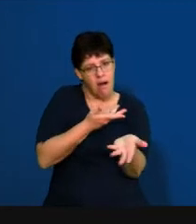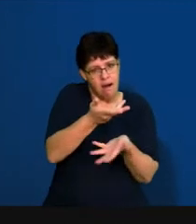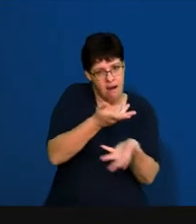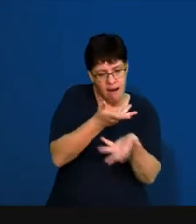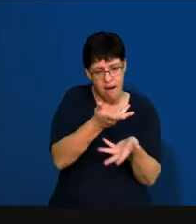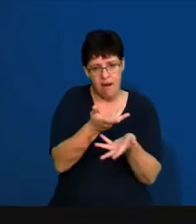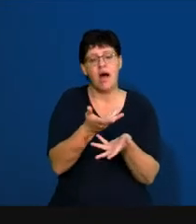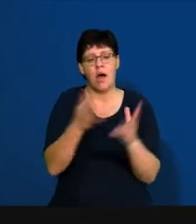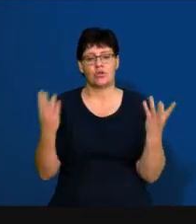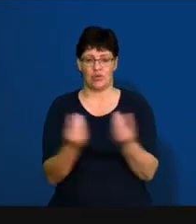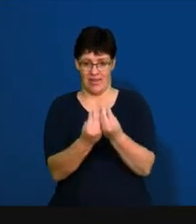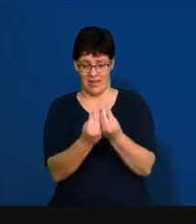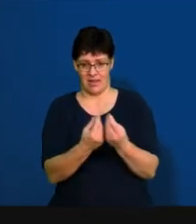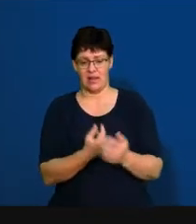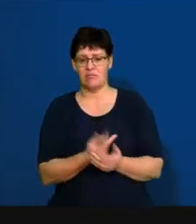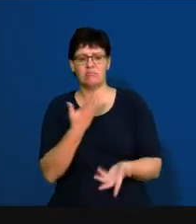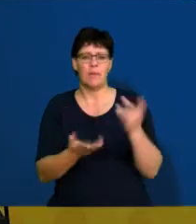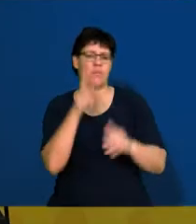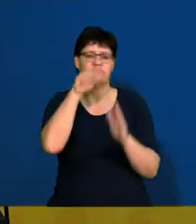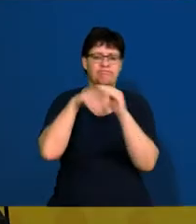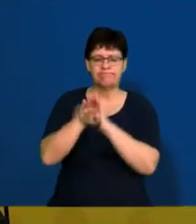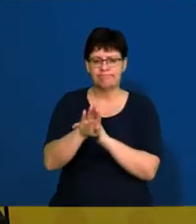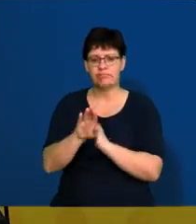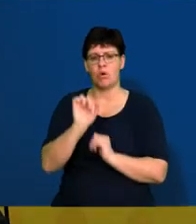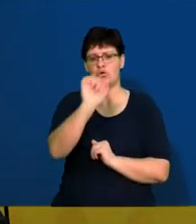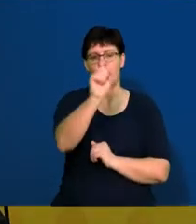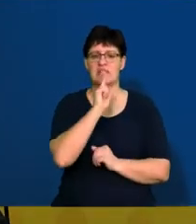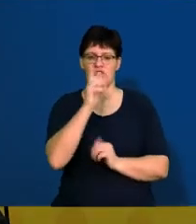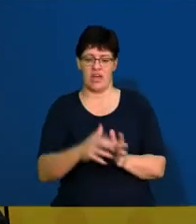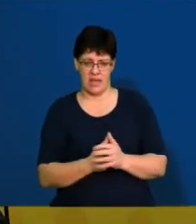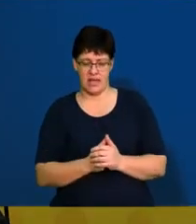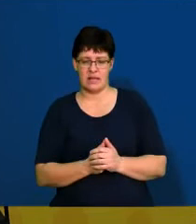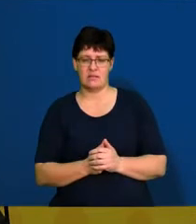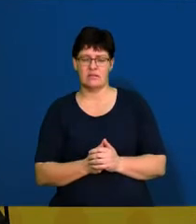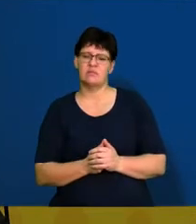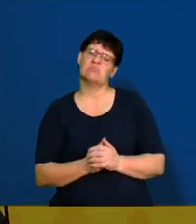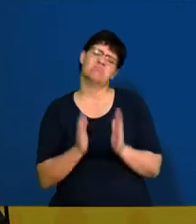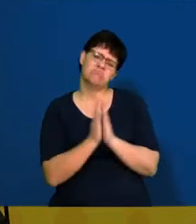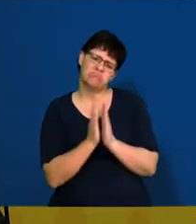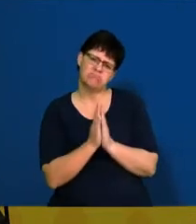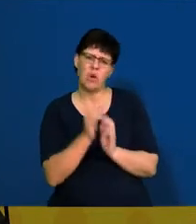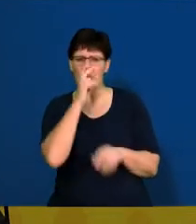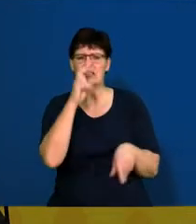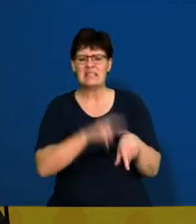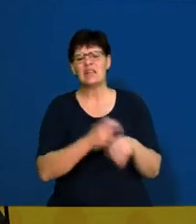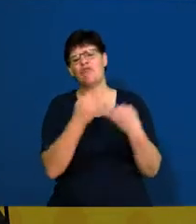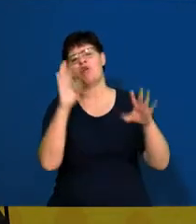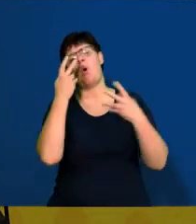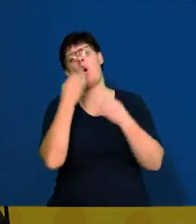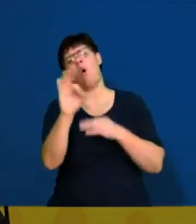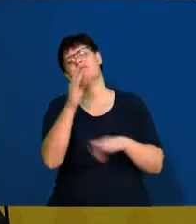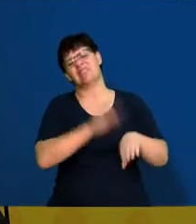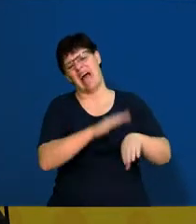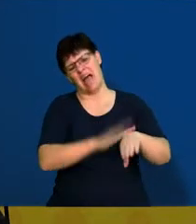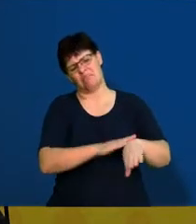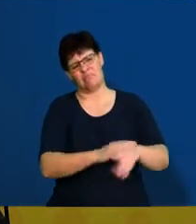So if you see, if you go to your teacher and you ask for a free period, for argument's sake, it's very